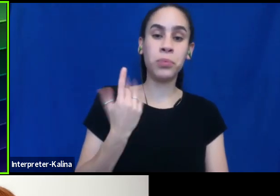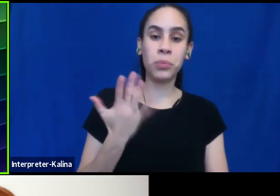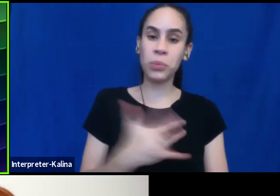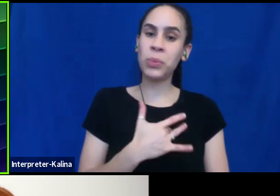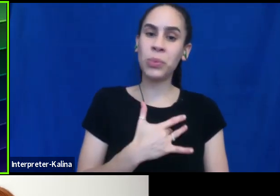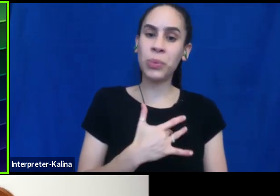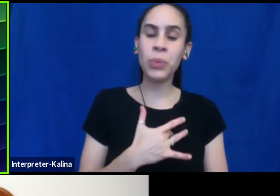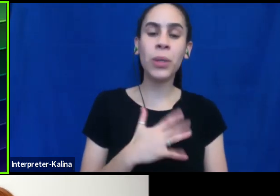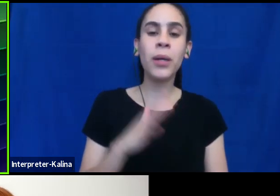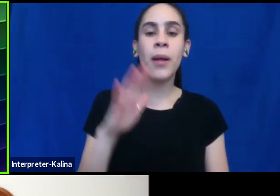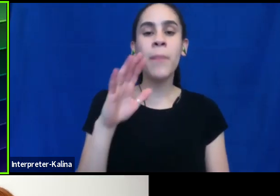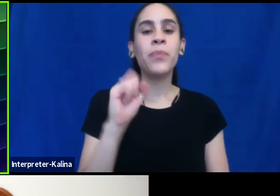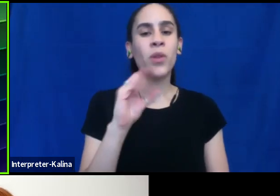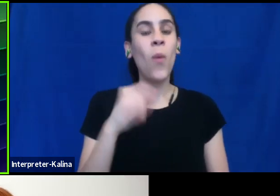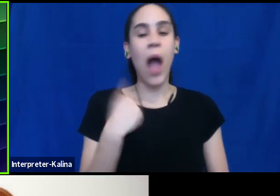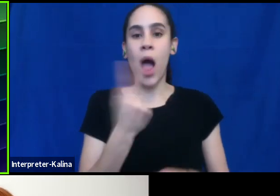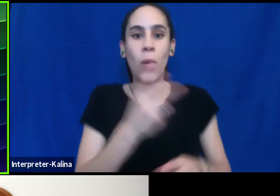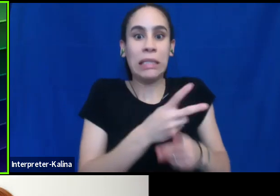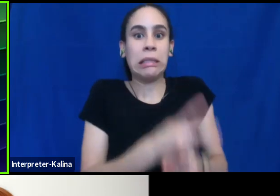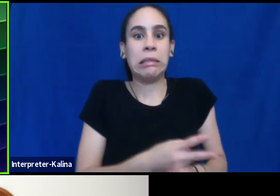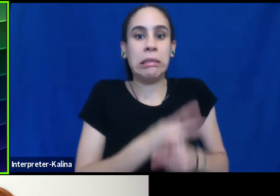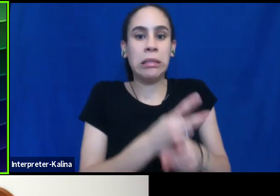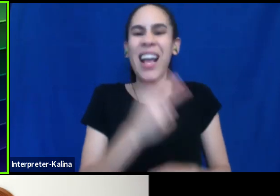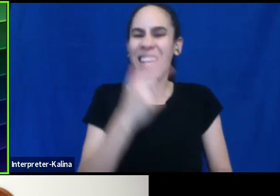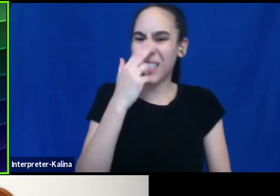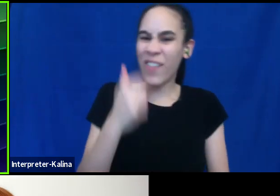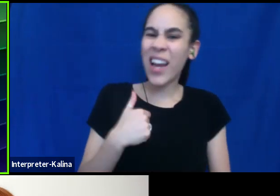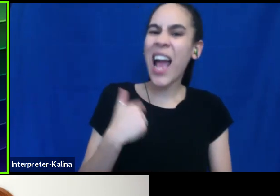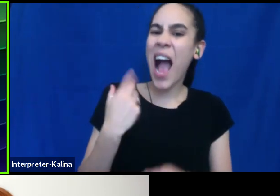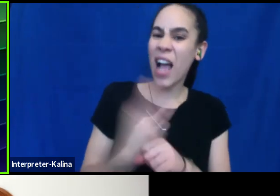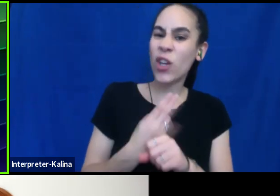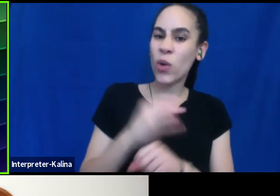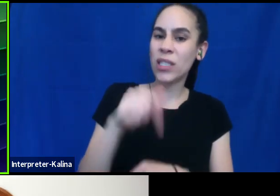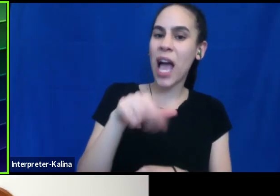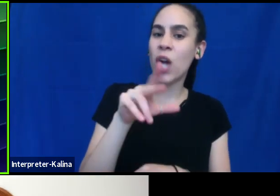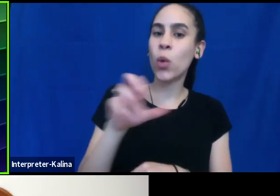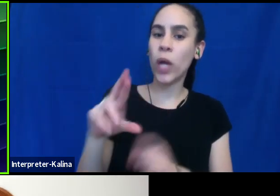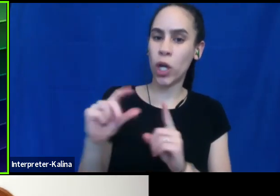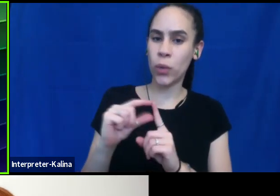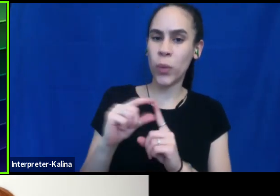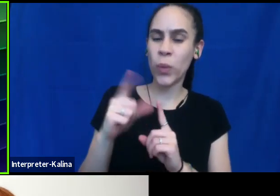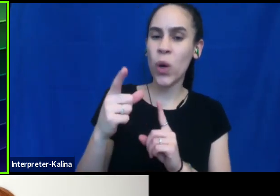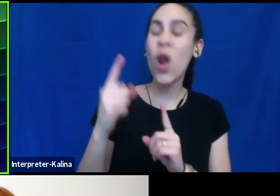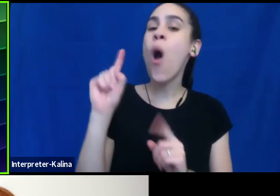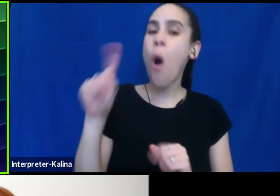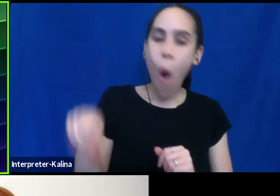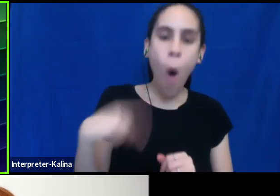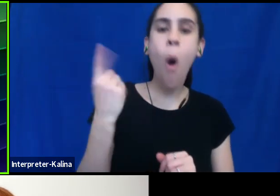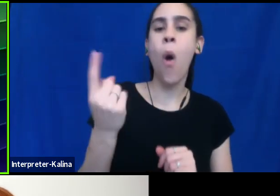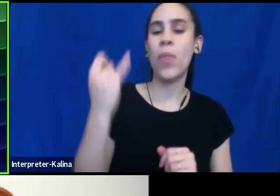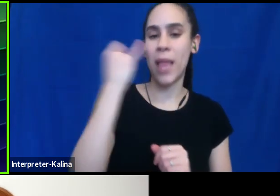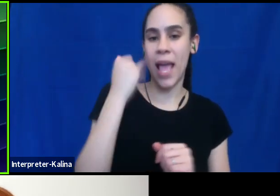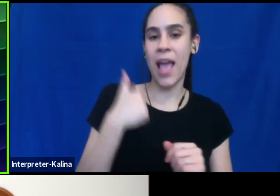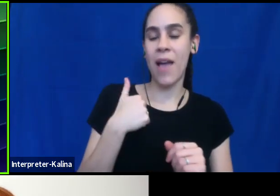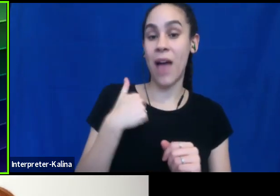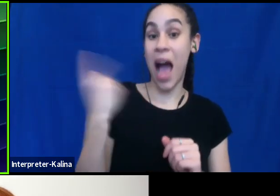use with caution. Um, it's funny. I actually just used it right now. I I've only ever used it in reference to creating change, um, which is, I call it queer